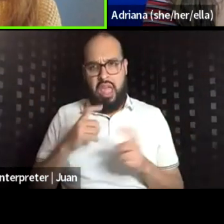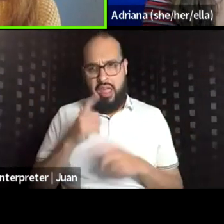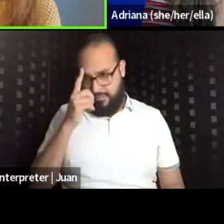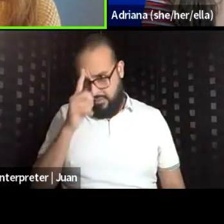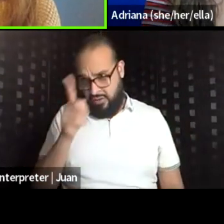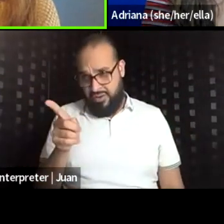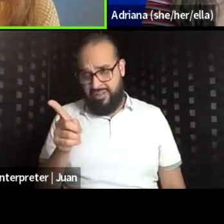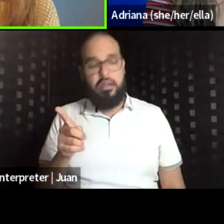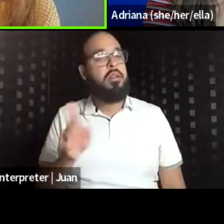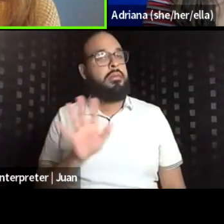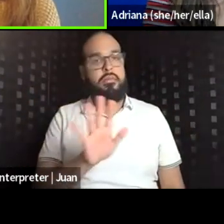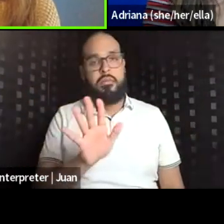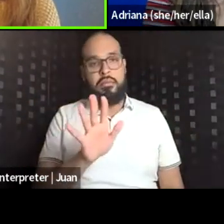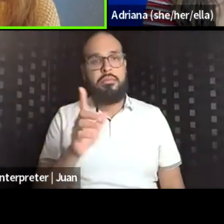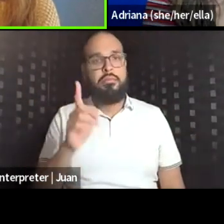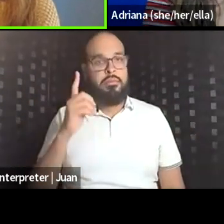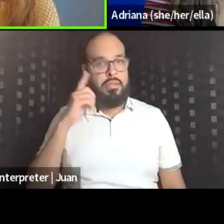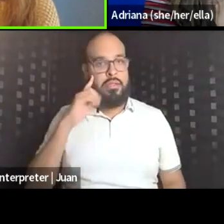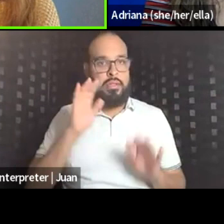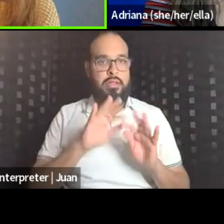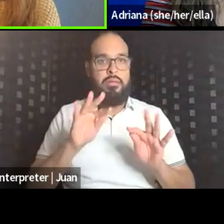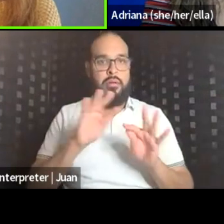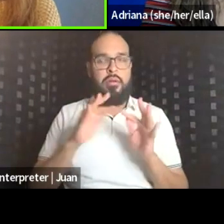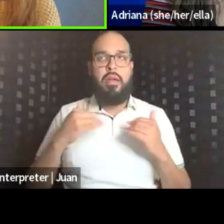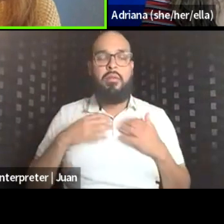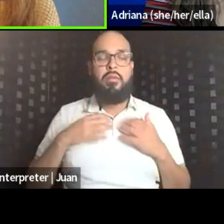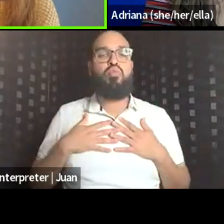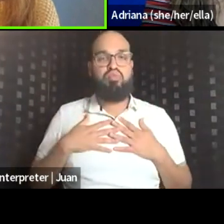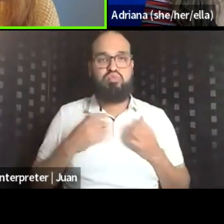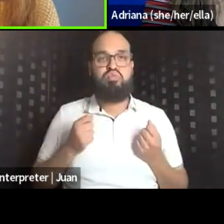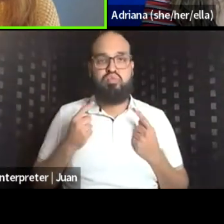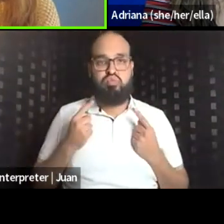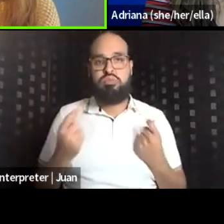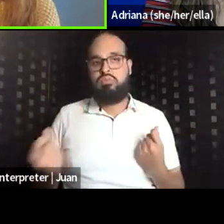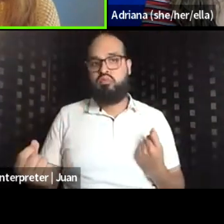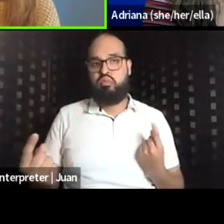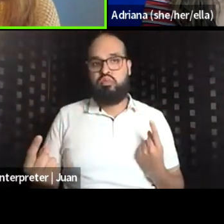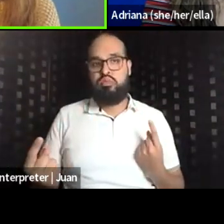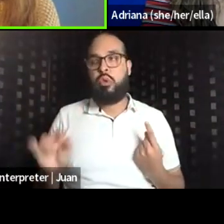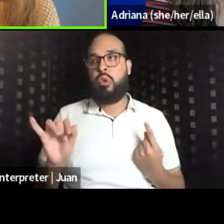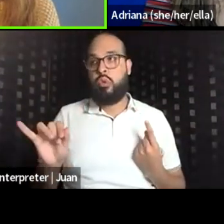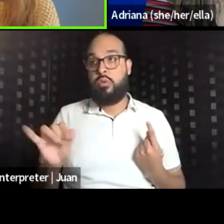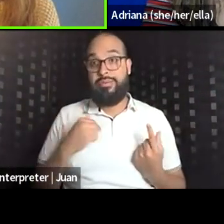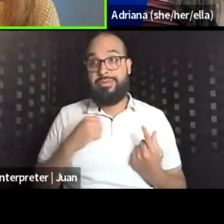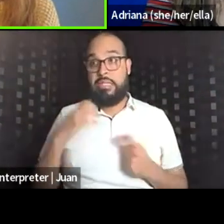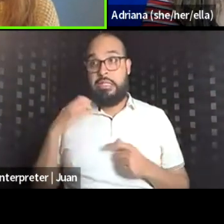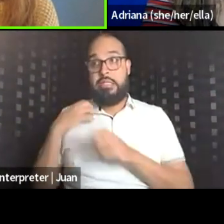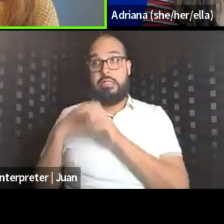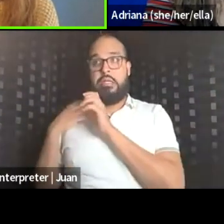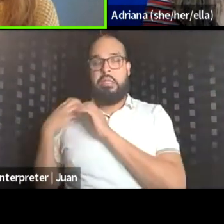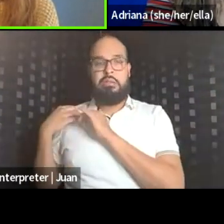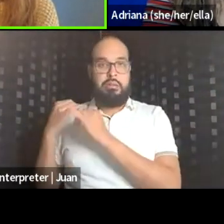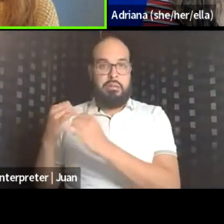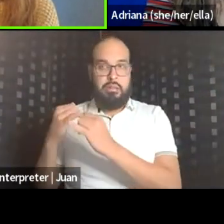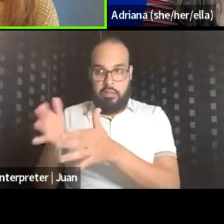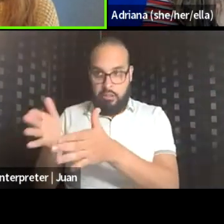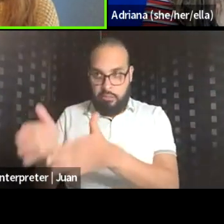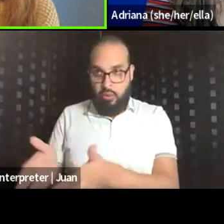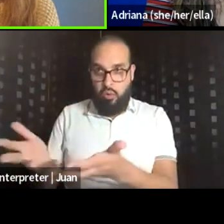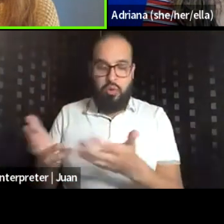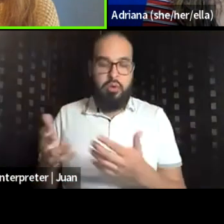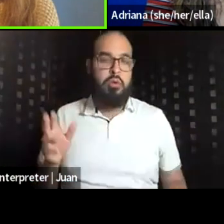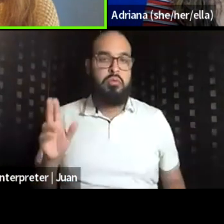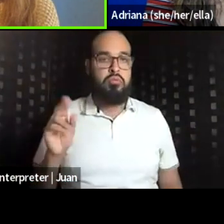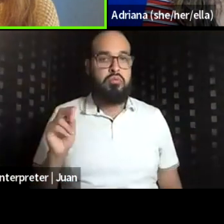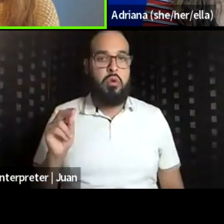I think that we all need to have that empathy and compassion to realize, oh, what I'm taking on is not at the same scales where this individual is carrying on their